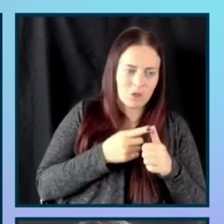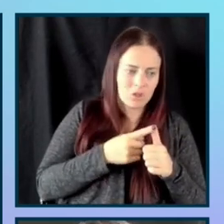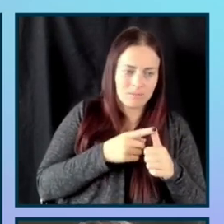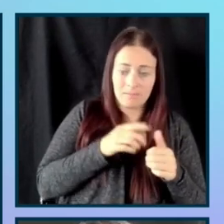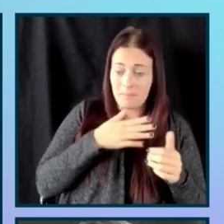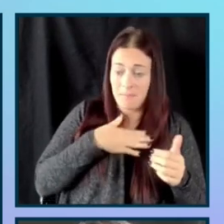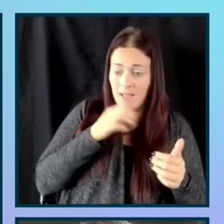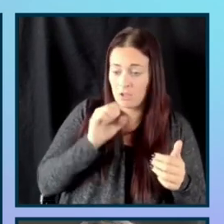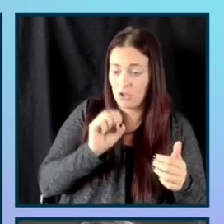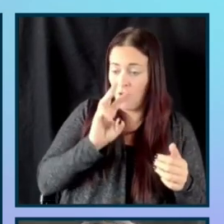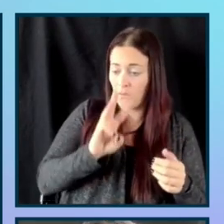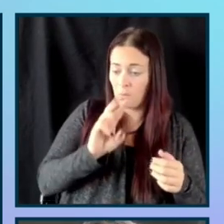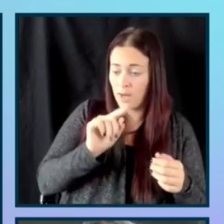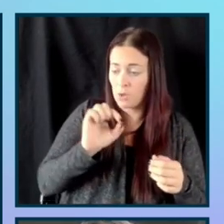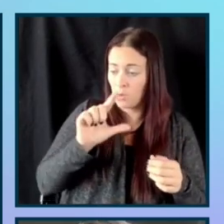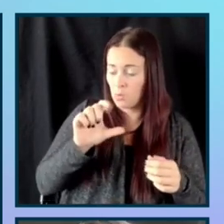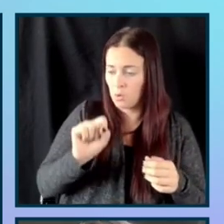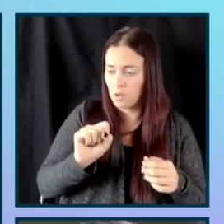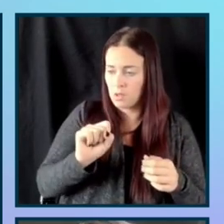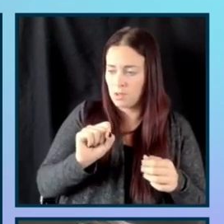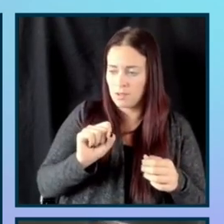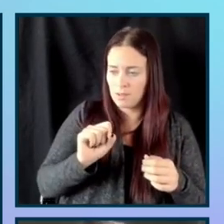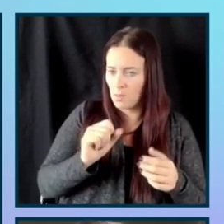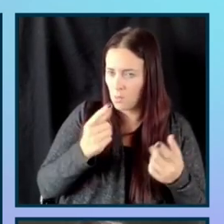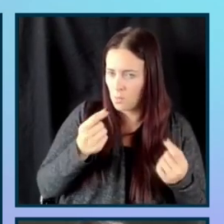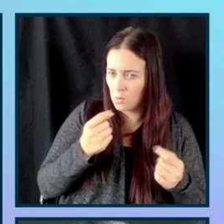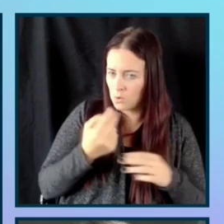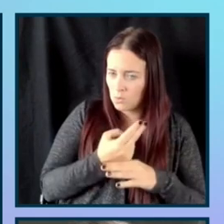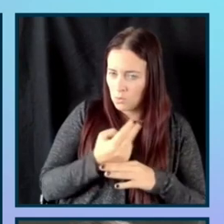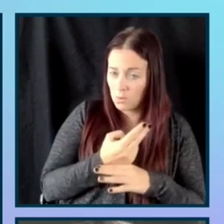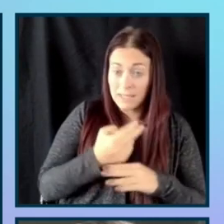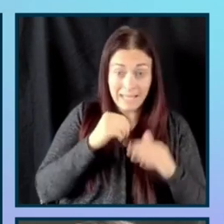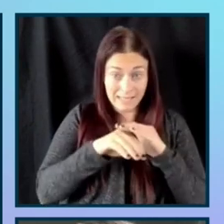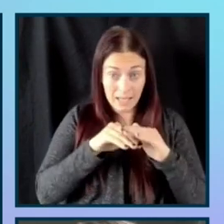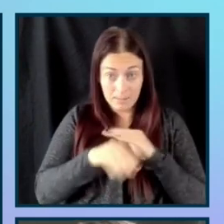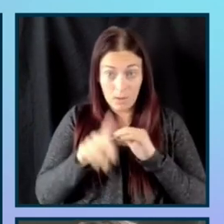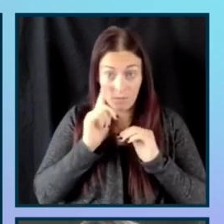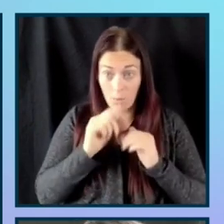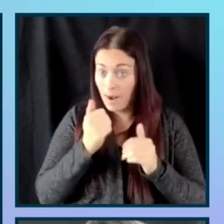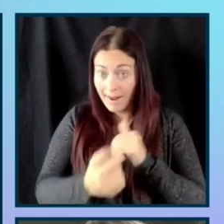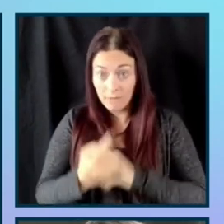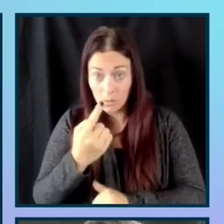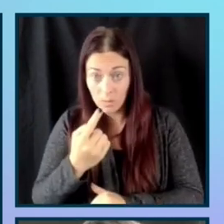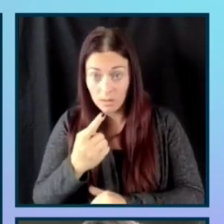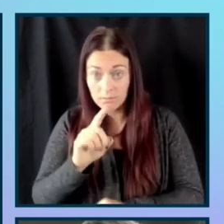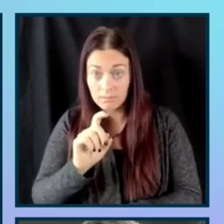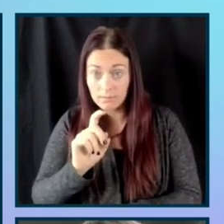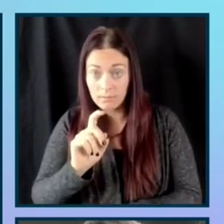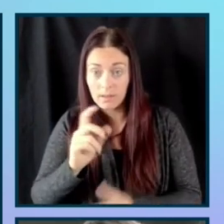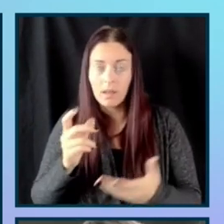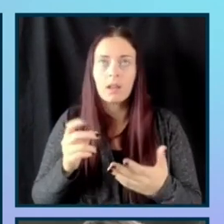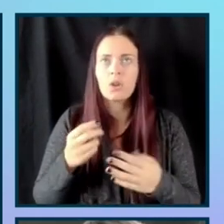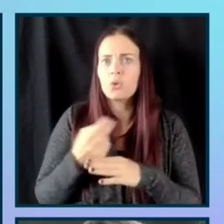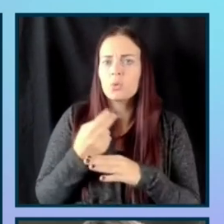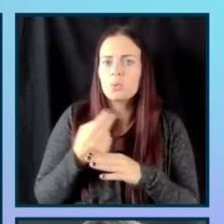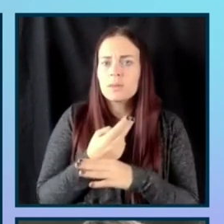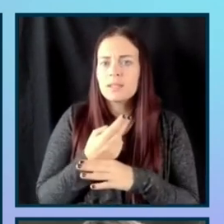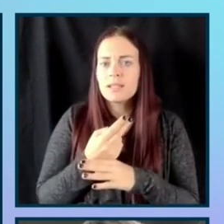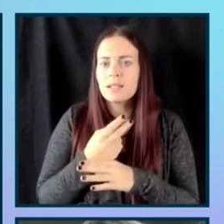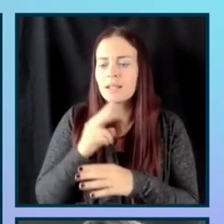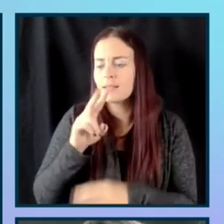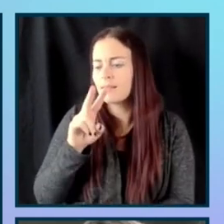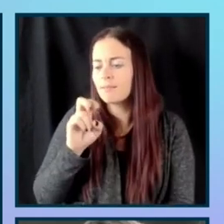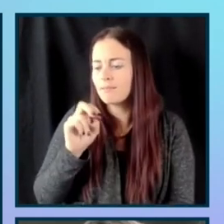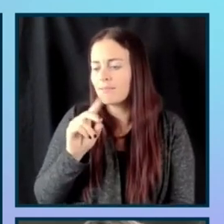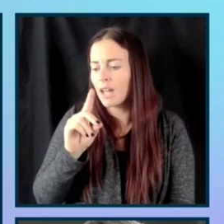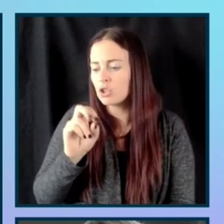tools. Um, are they can, are they accessible to everyone? Um, are you using an enterprise vendor, software